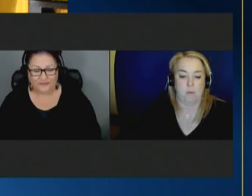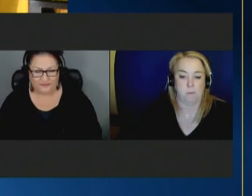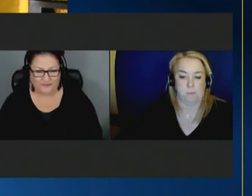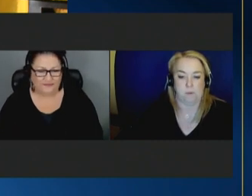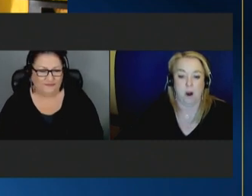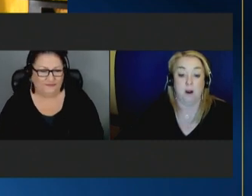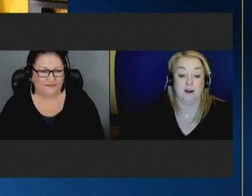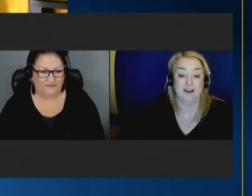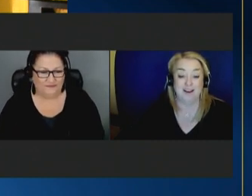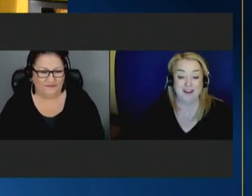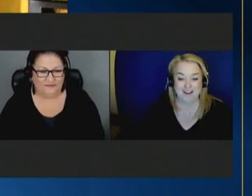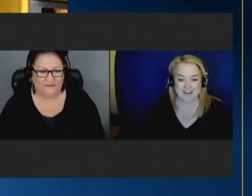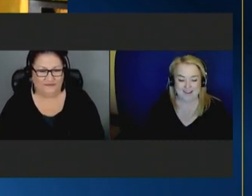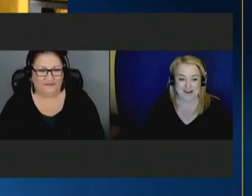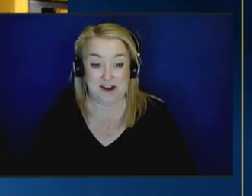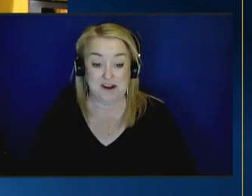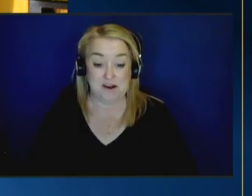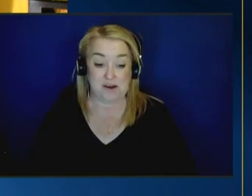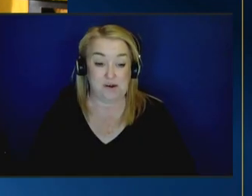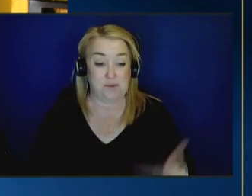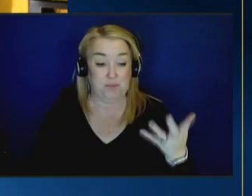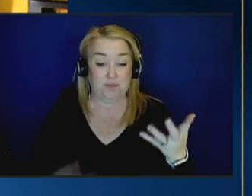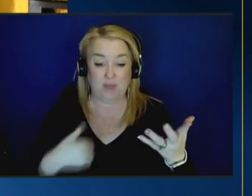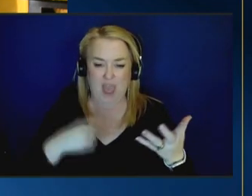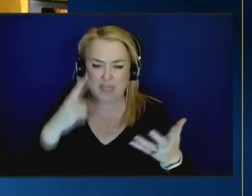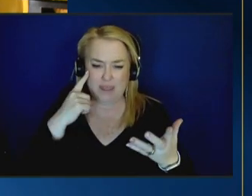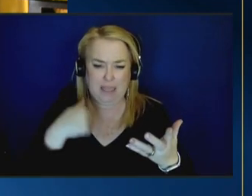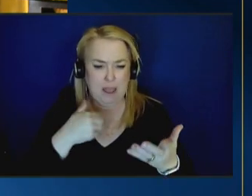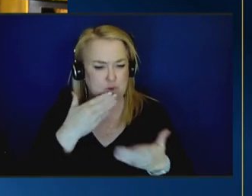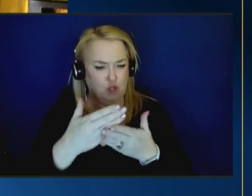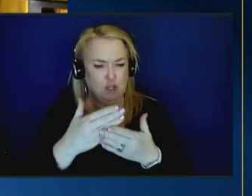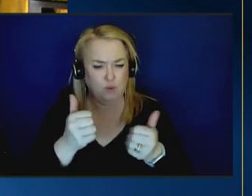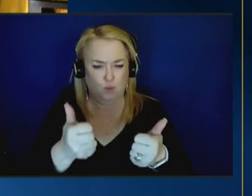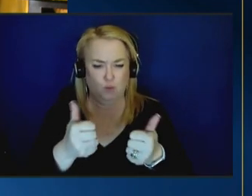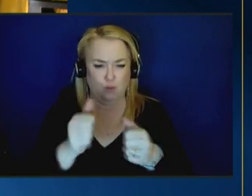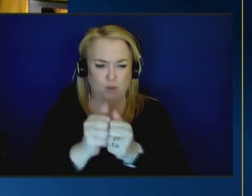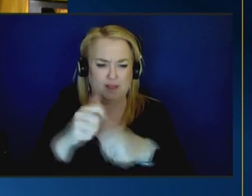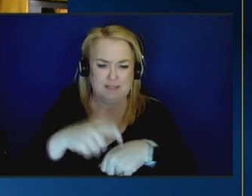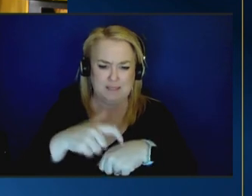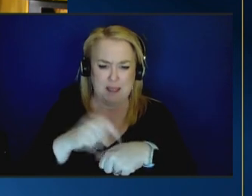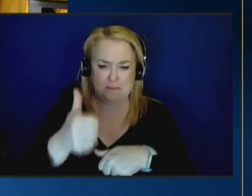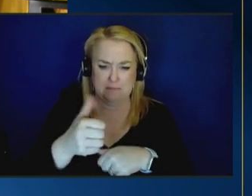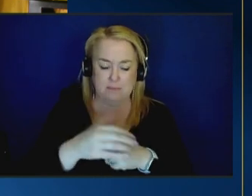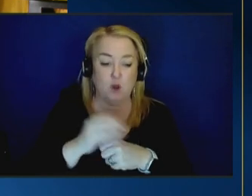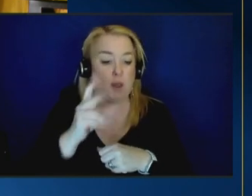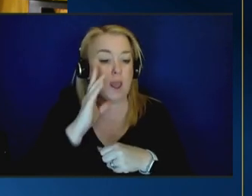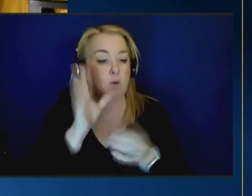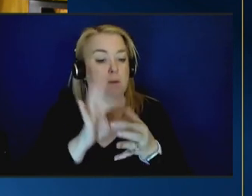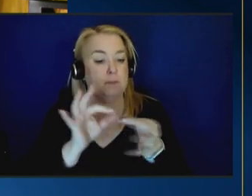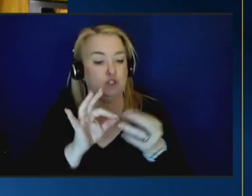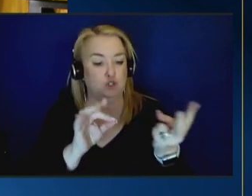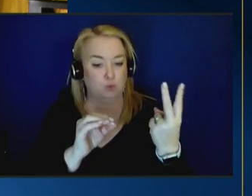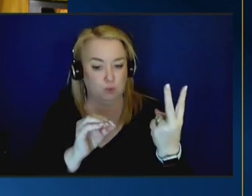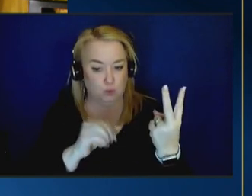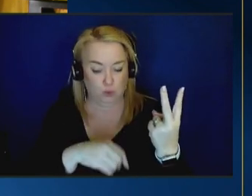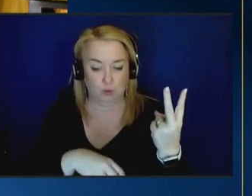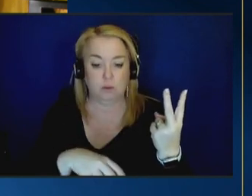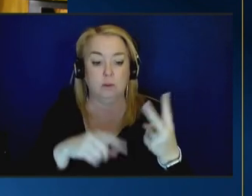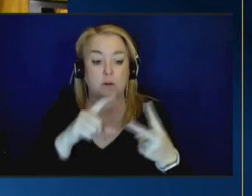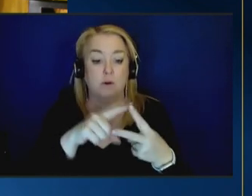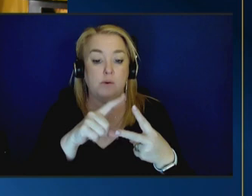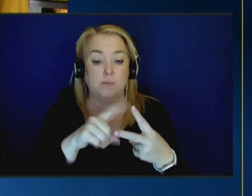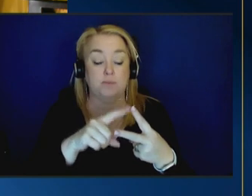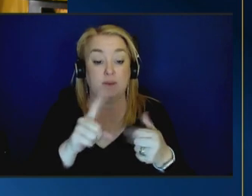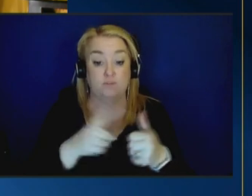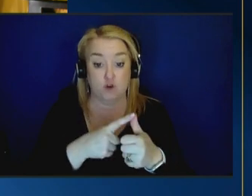i think so i think i'm good on time okay great so i will i will mention two that i think are really exciting one is and the first